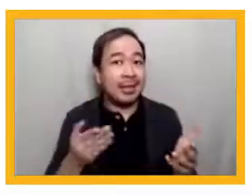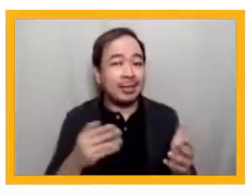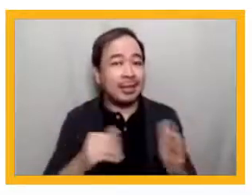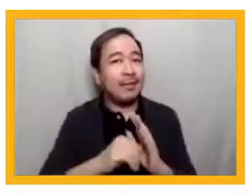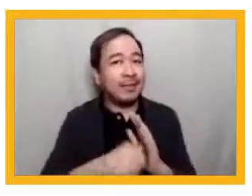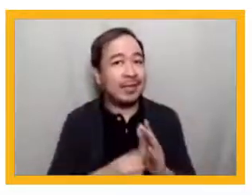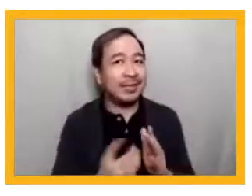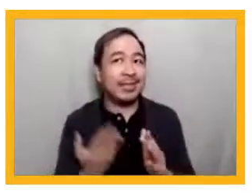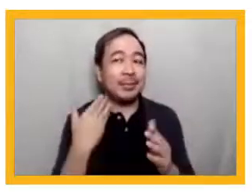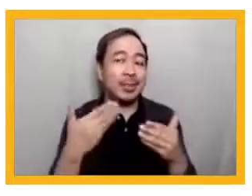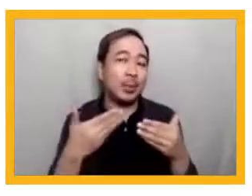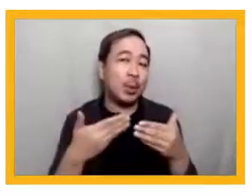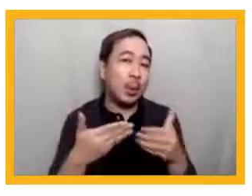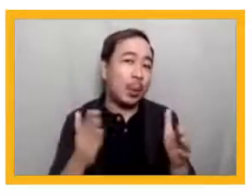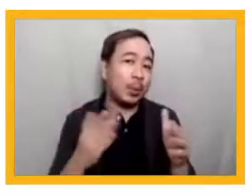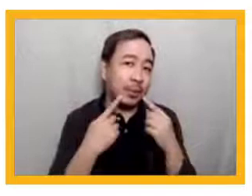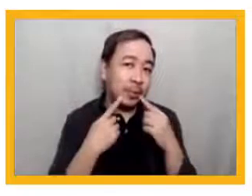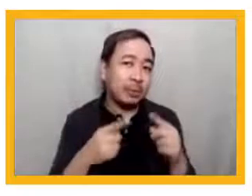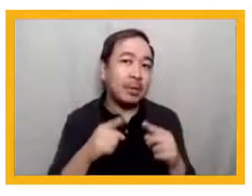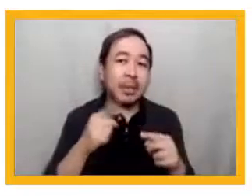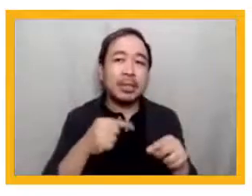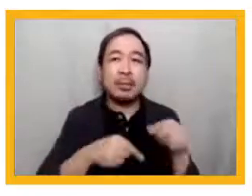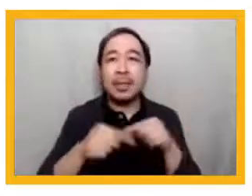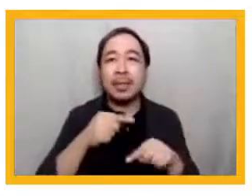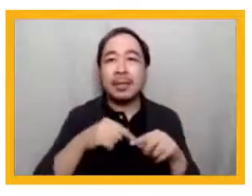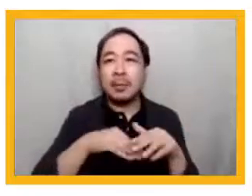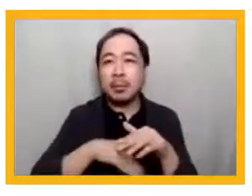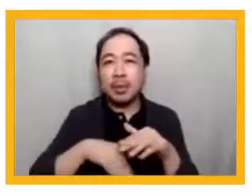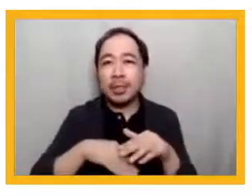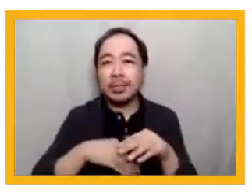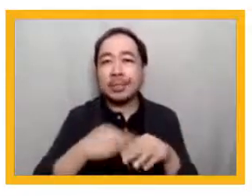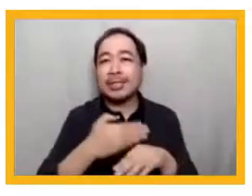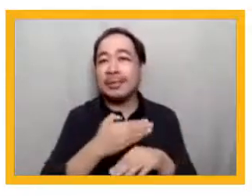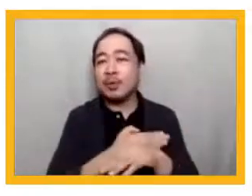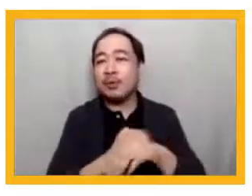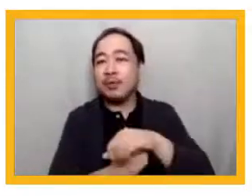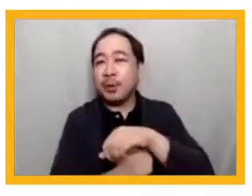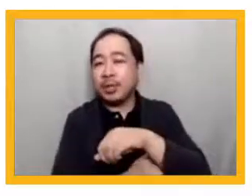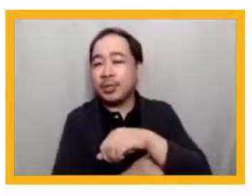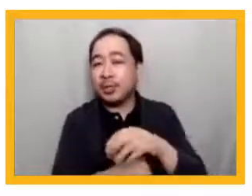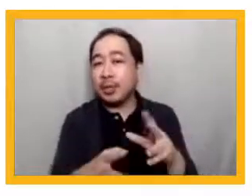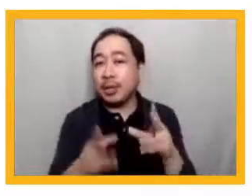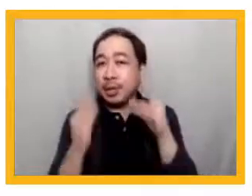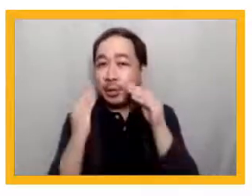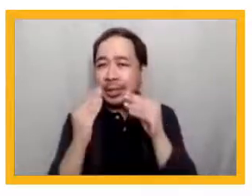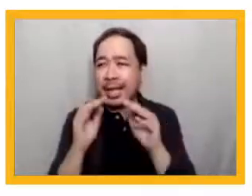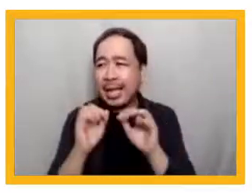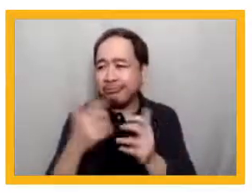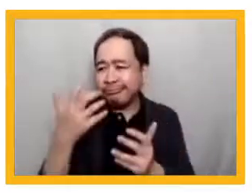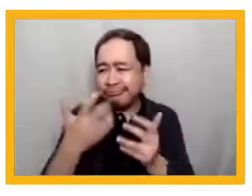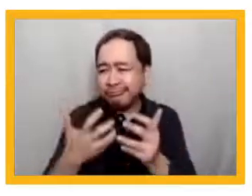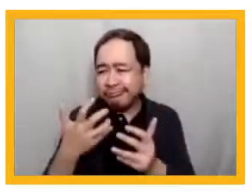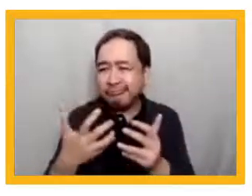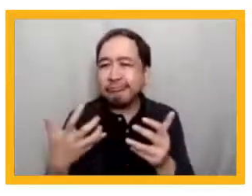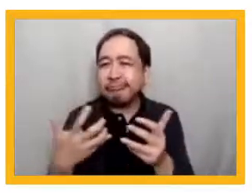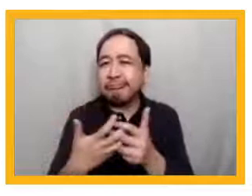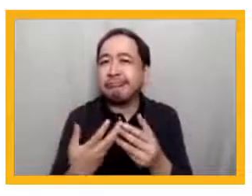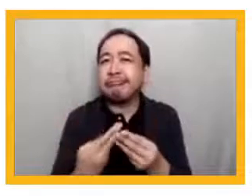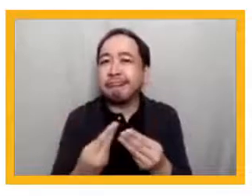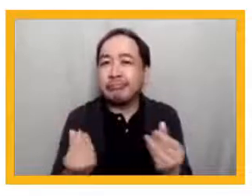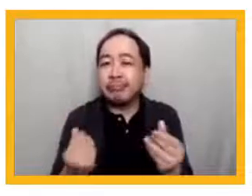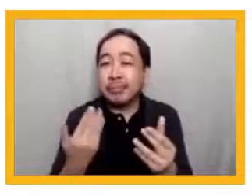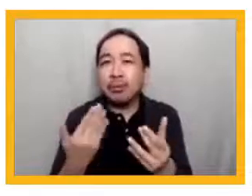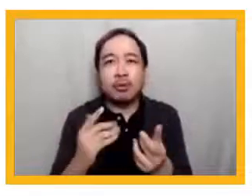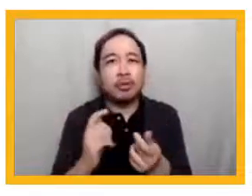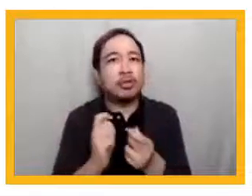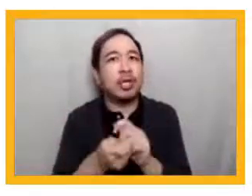the need to go back to the basics of strengthening foundational learning and reducing skill mismatches, while again taking a transformational approach